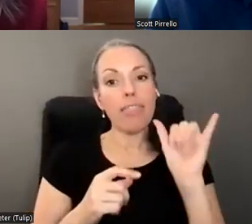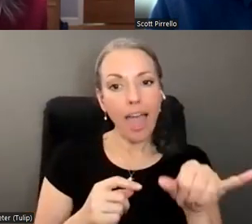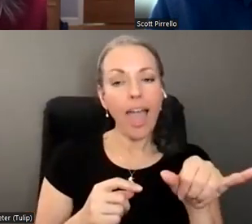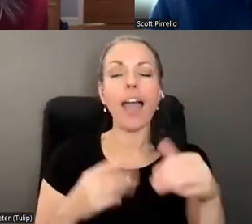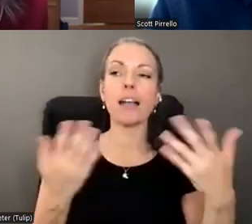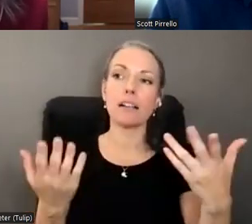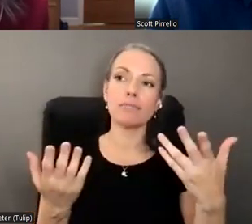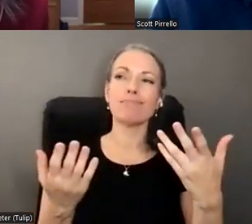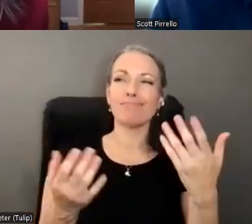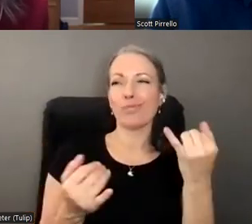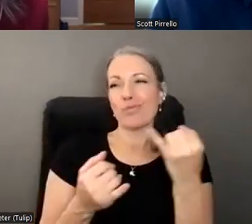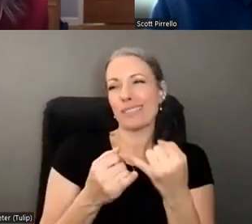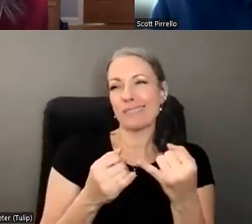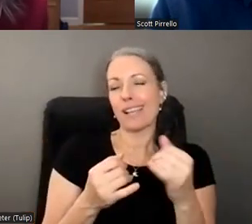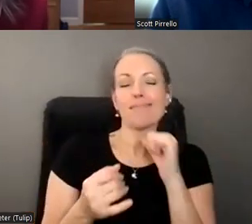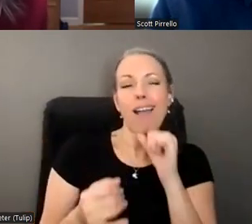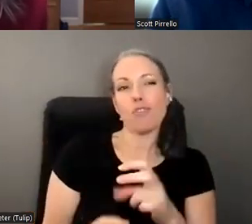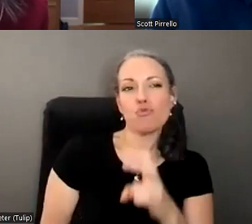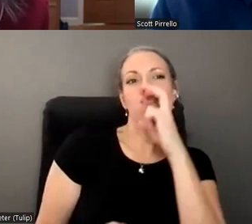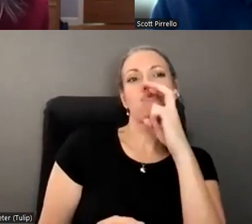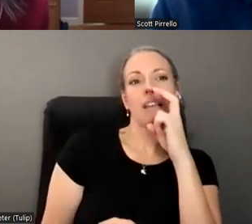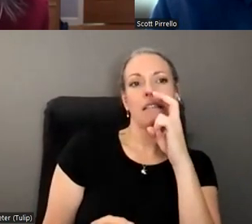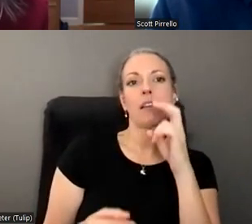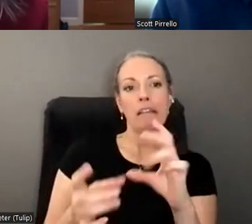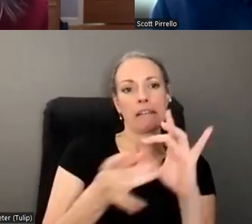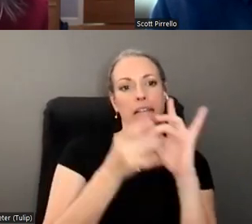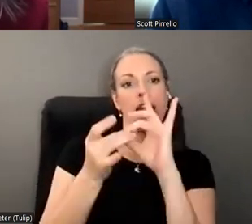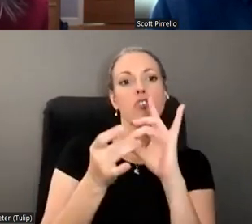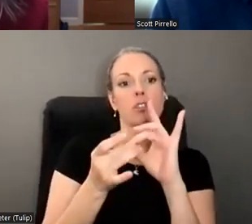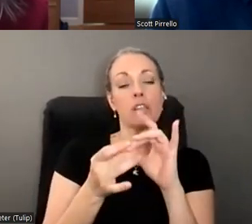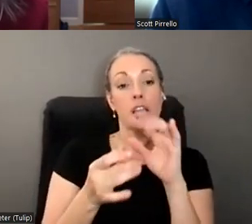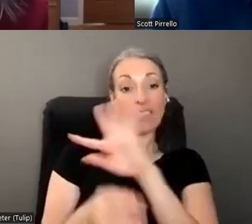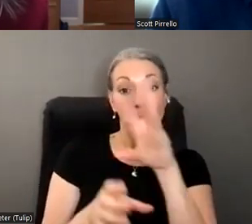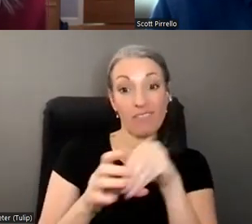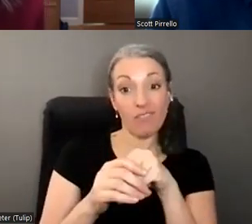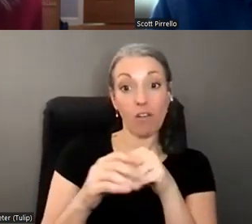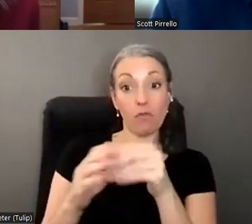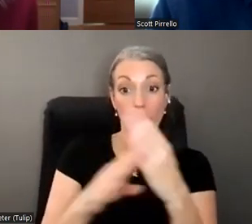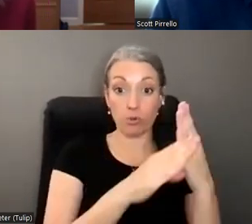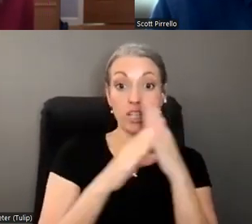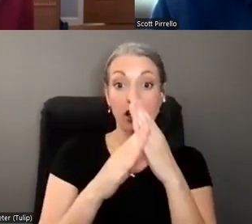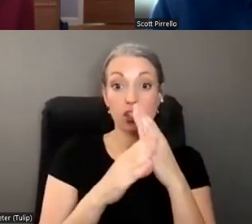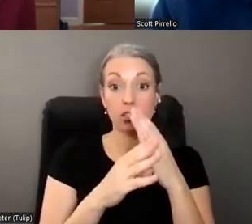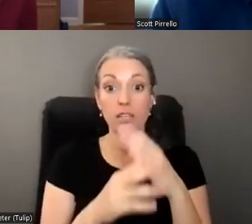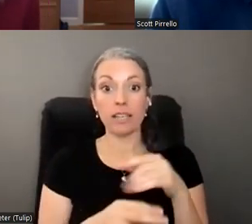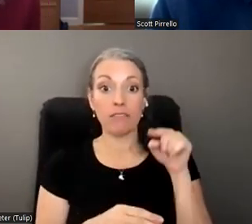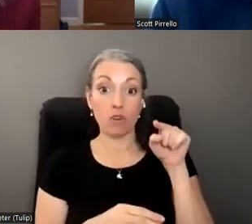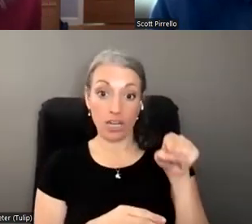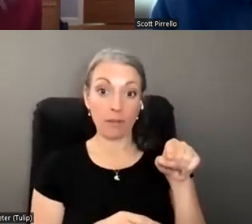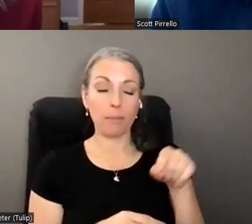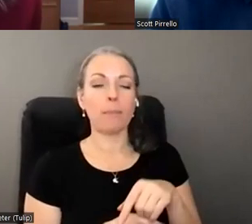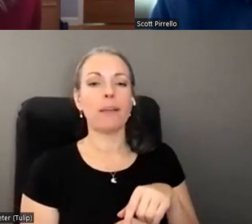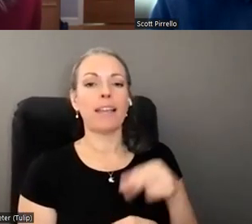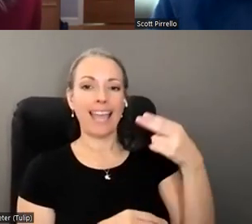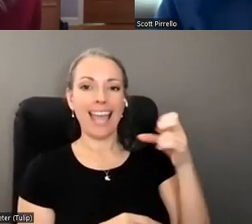those less harsh family connection, um, that could also protect, uh, Victor. Um, and then of course, if,